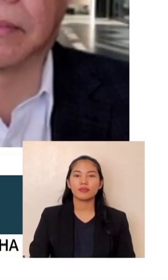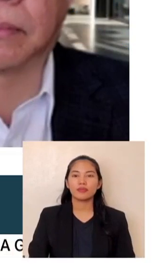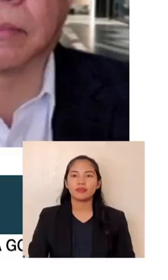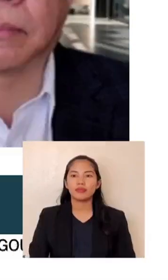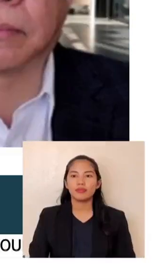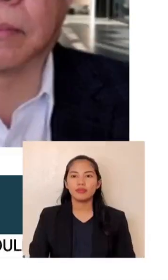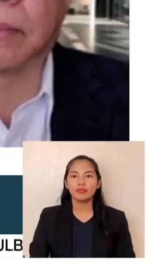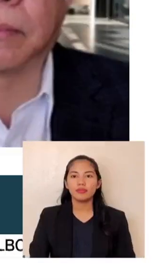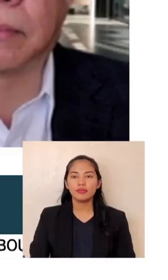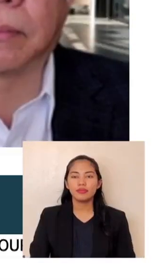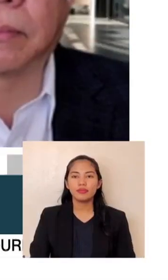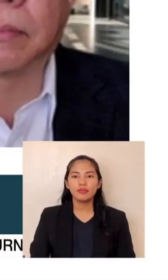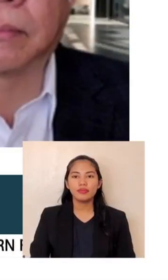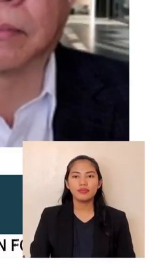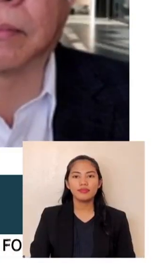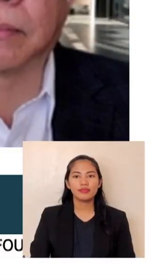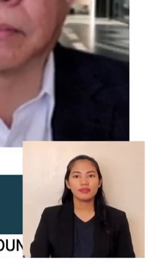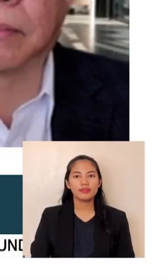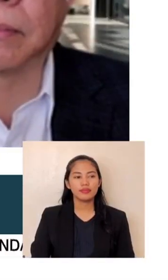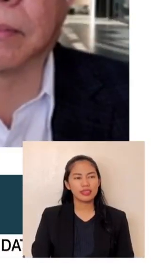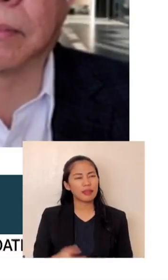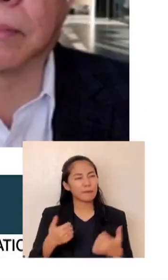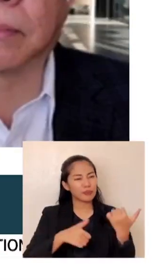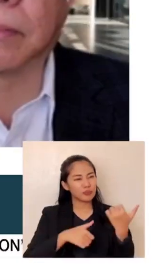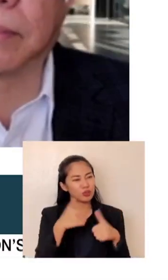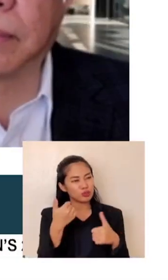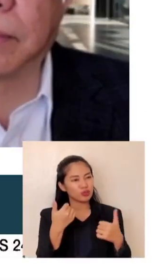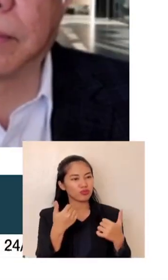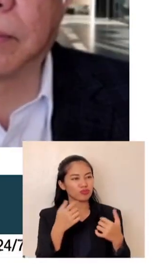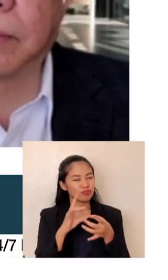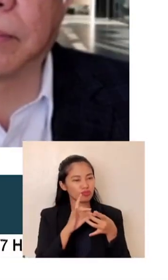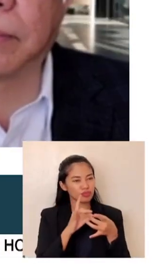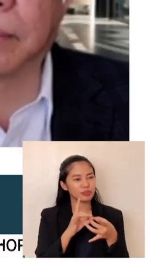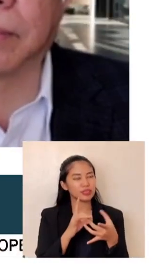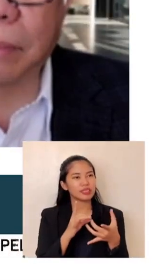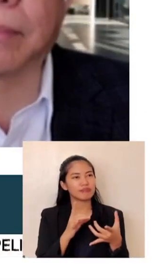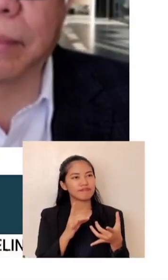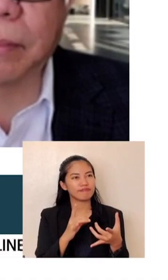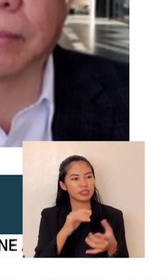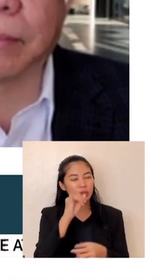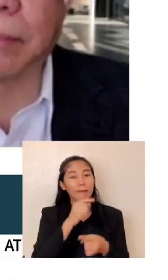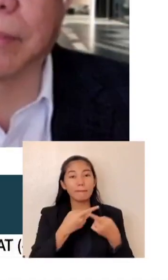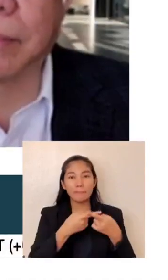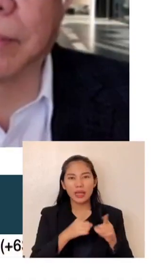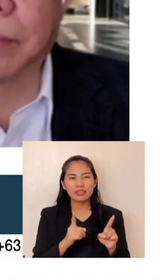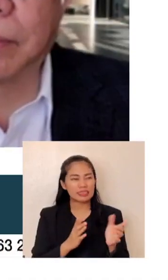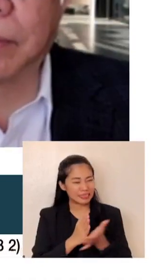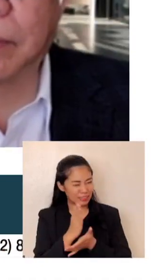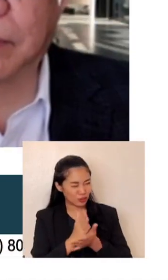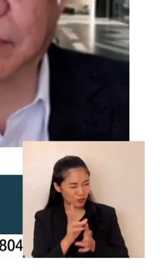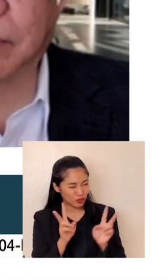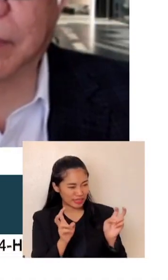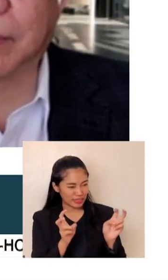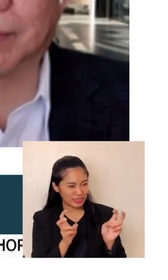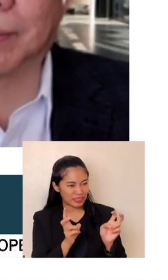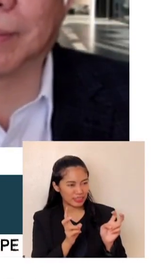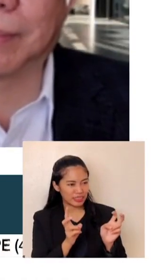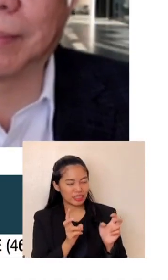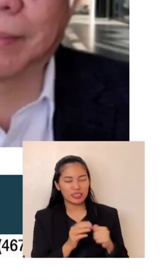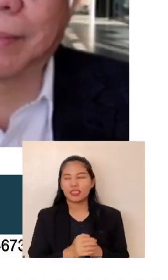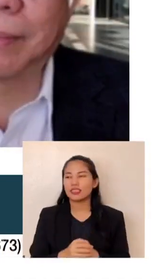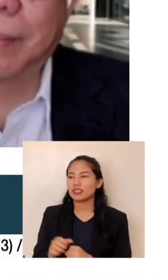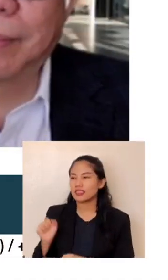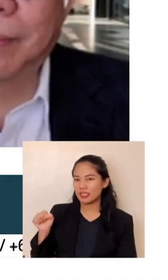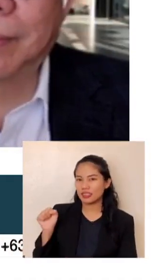have called him the most unifying candidate, but is he also the most compromising one? I think that's the better word. If you will ask